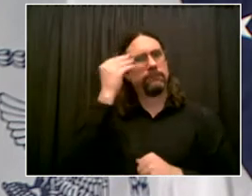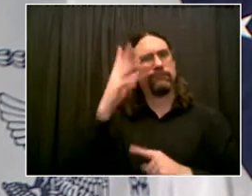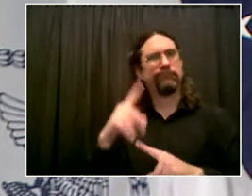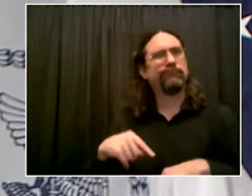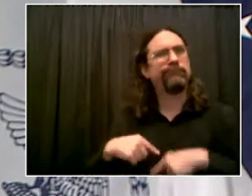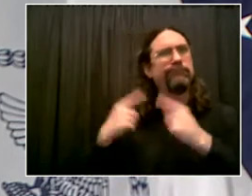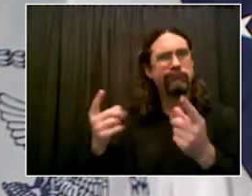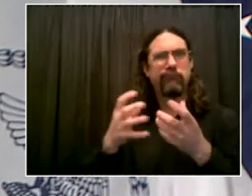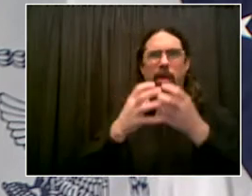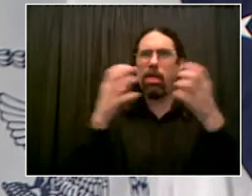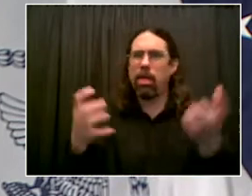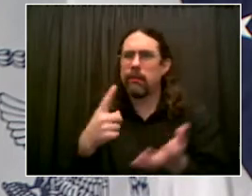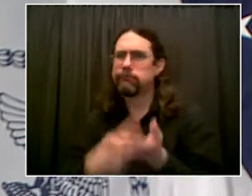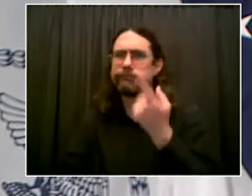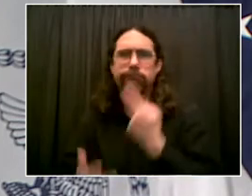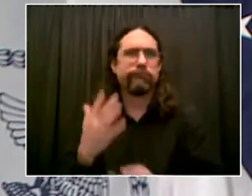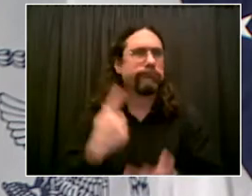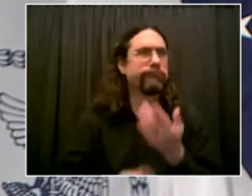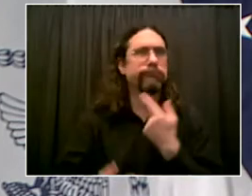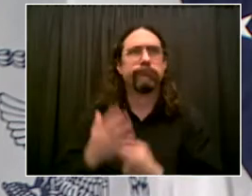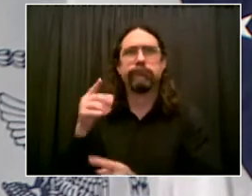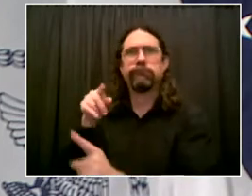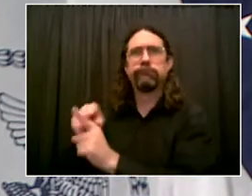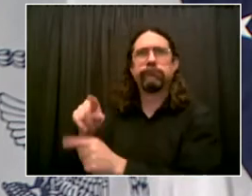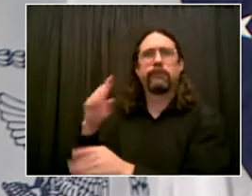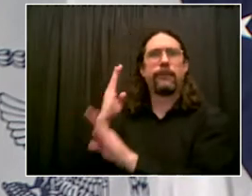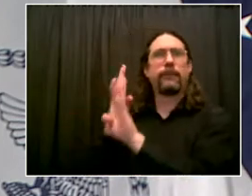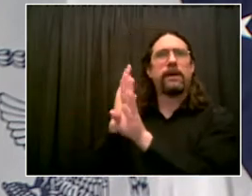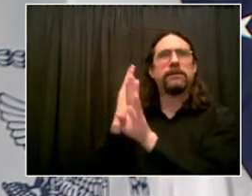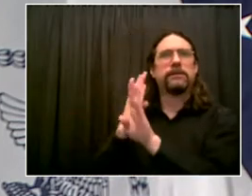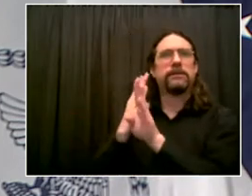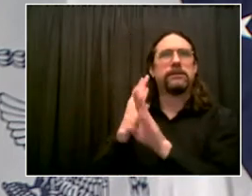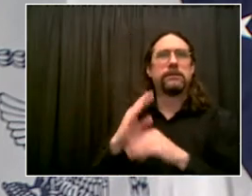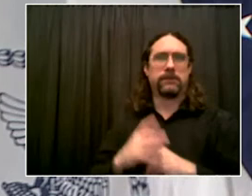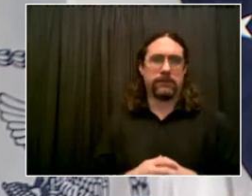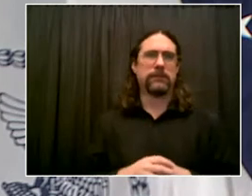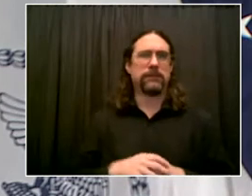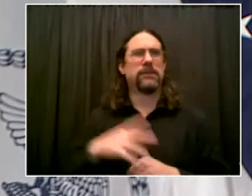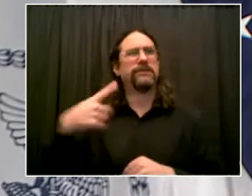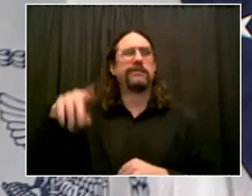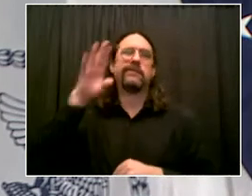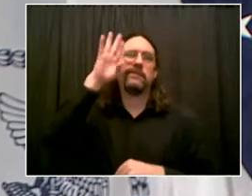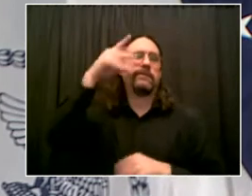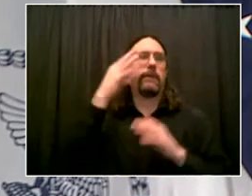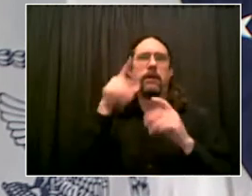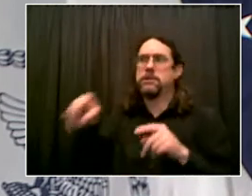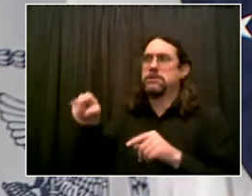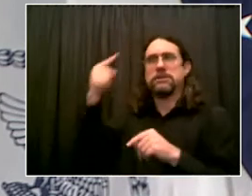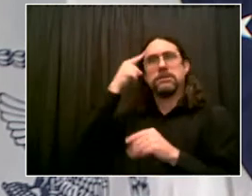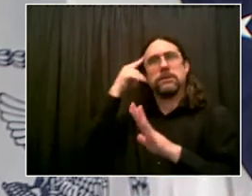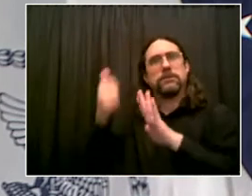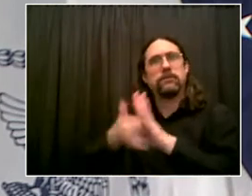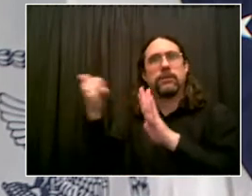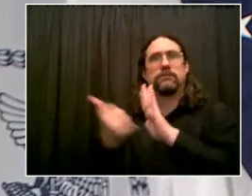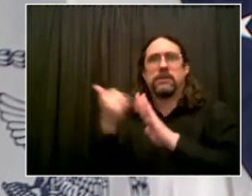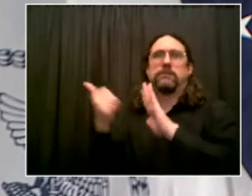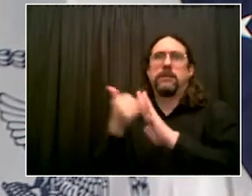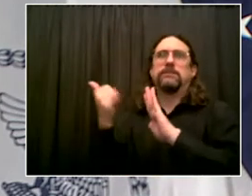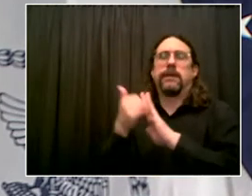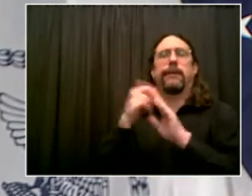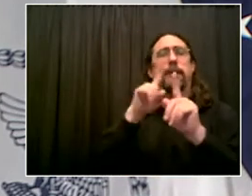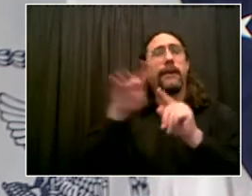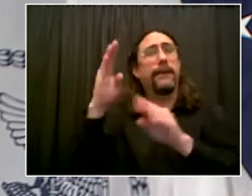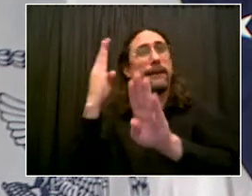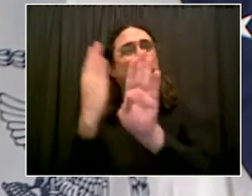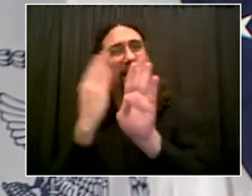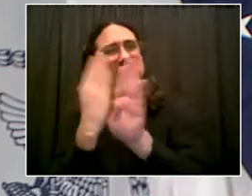should. I've ridden the subways my whole life. I get it. But buses didn't get the attention they deserved until it feels to me like the last few years. And